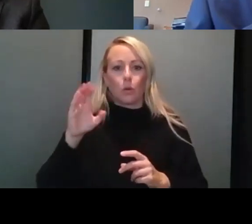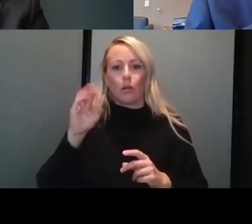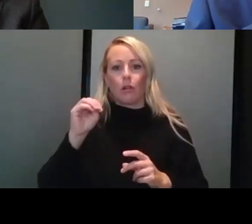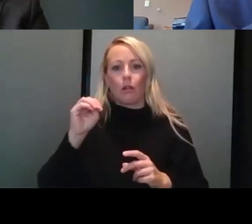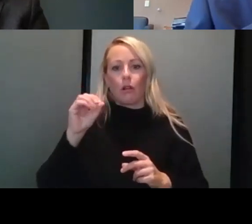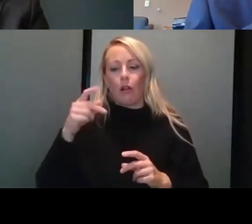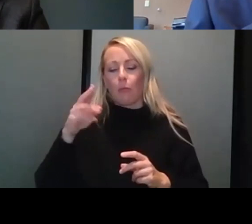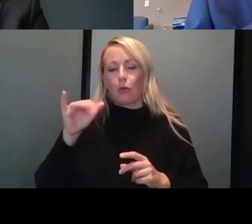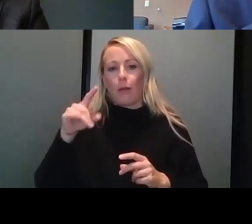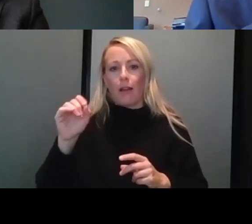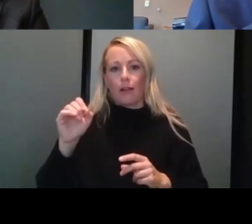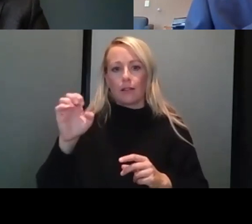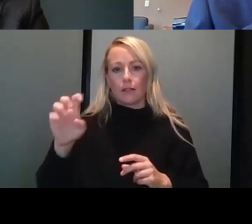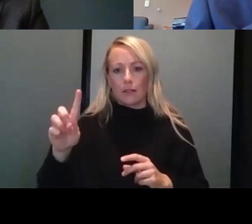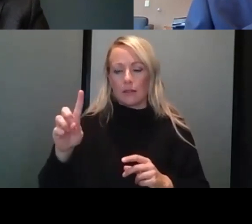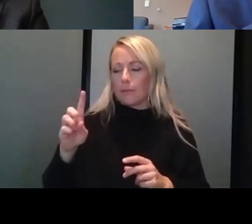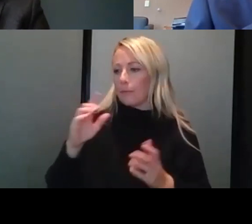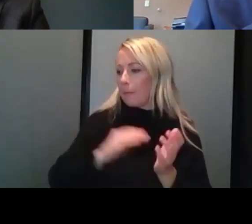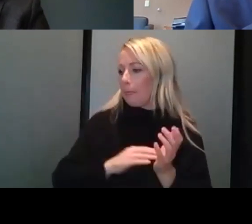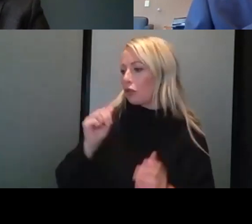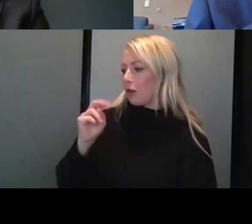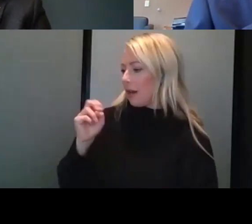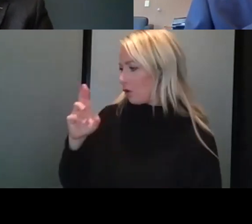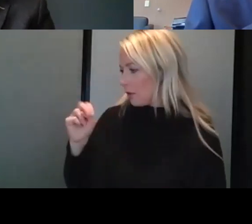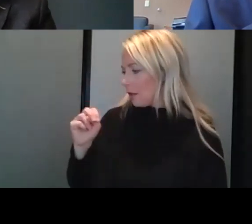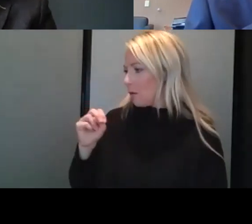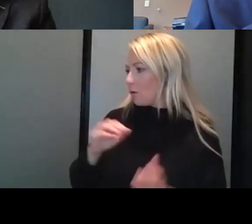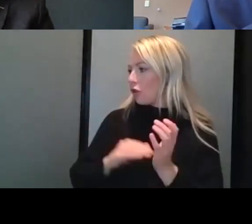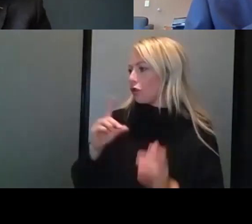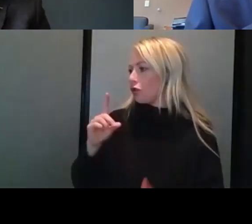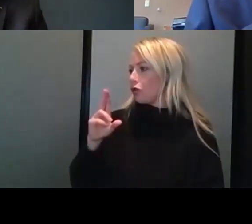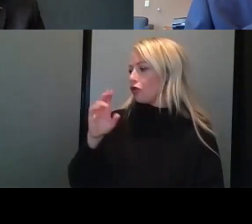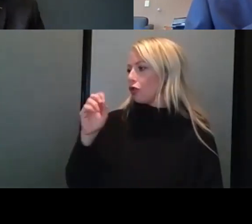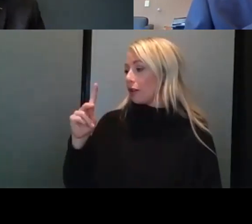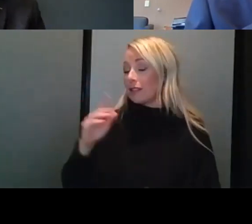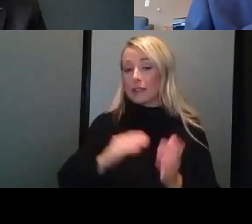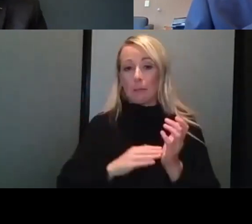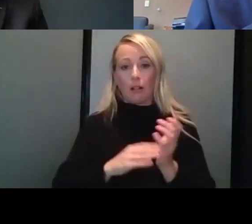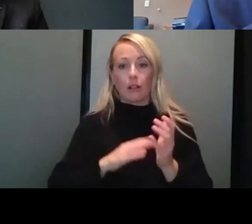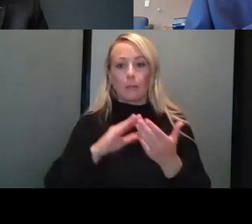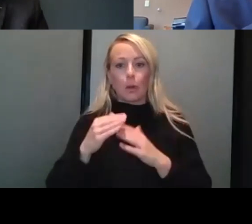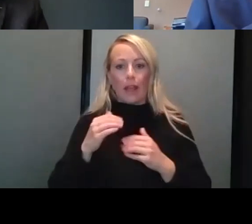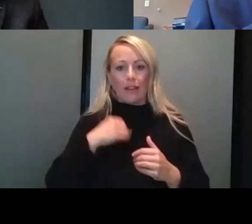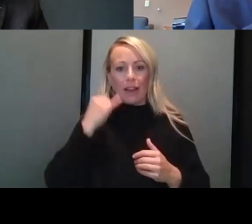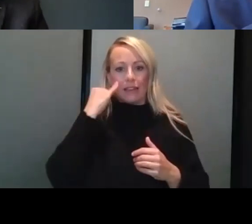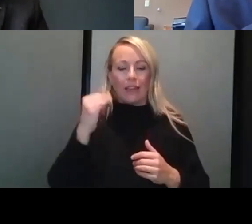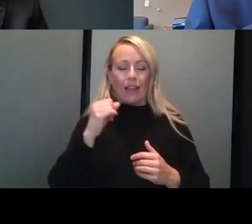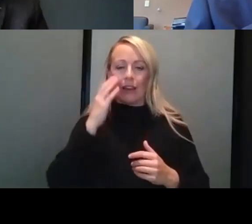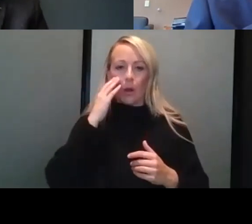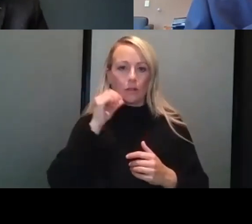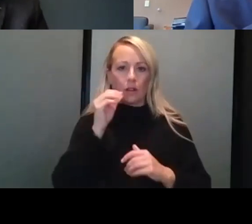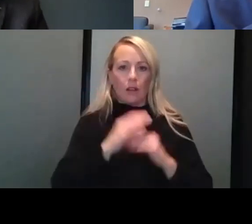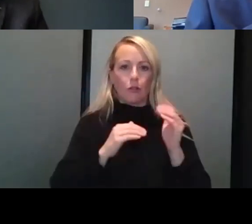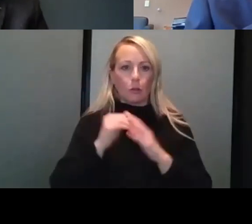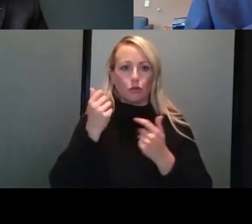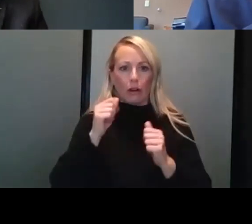Dr. Anderson or Dr. Durek, um, does the medical community have an idea, and I'm sure this is uncomfortable trying to look into the